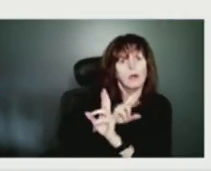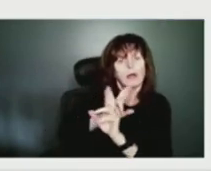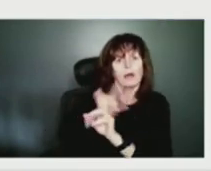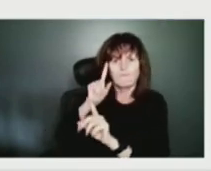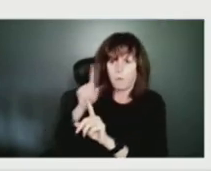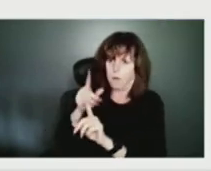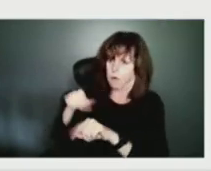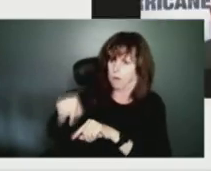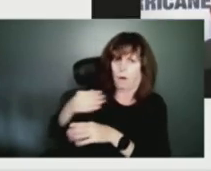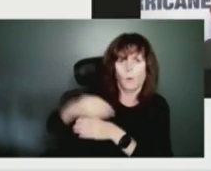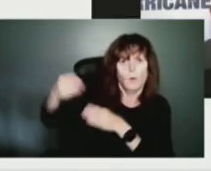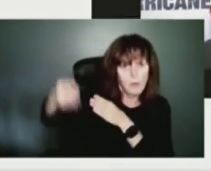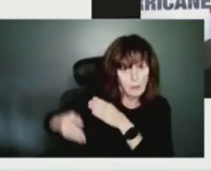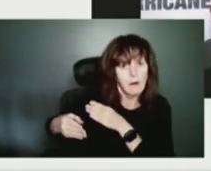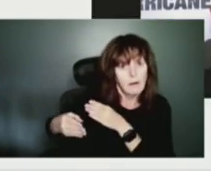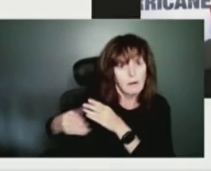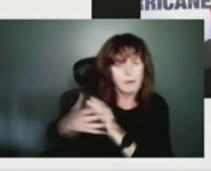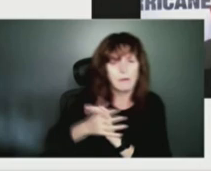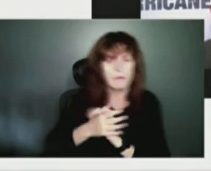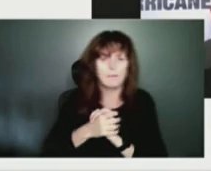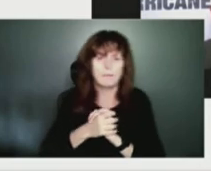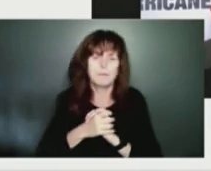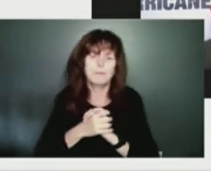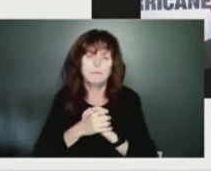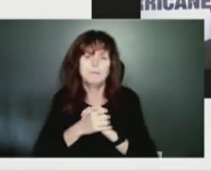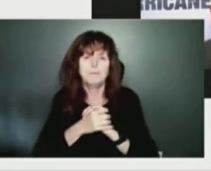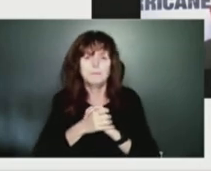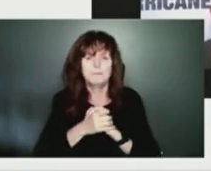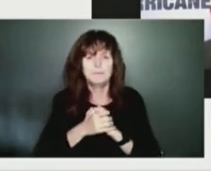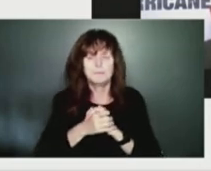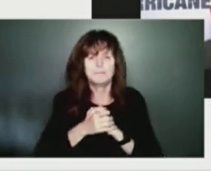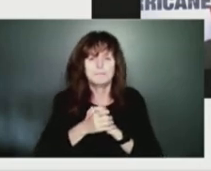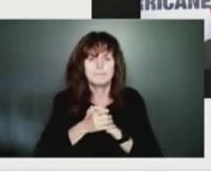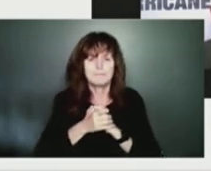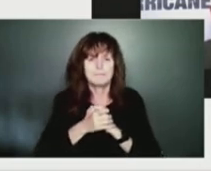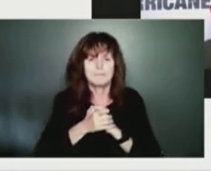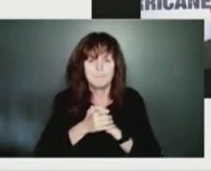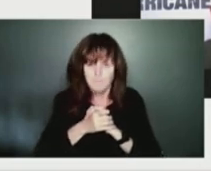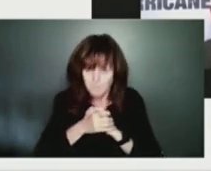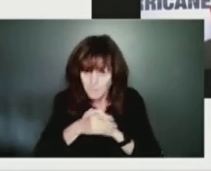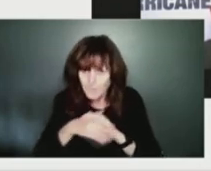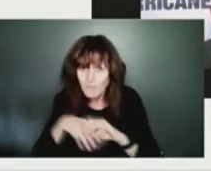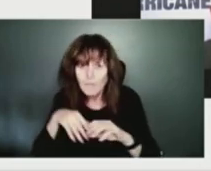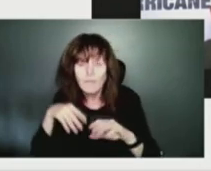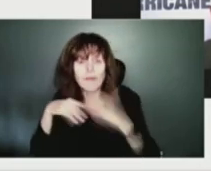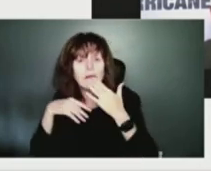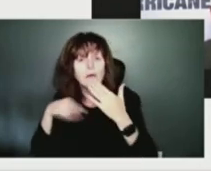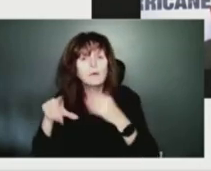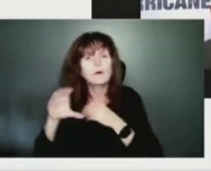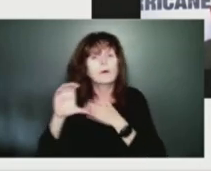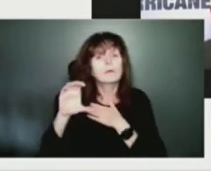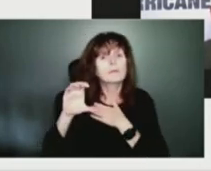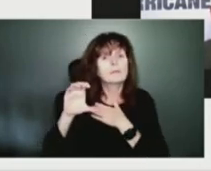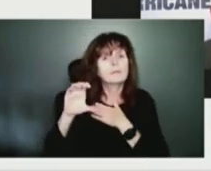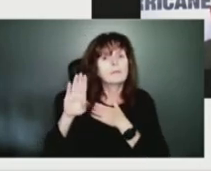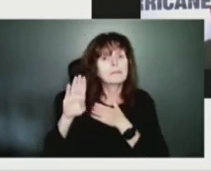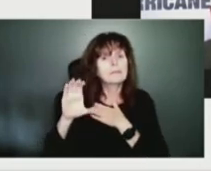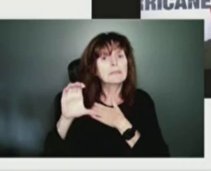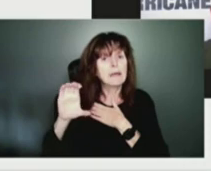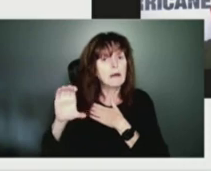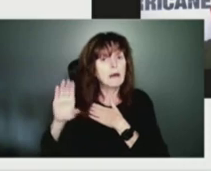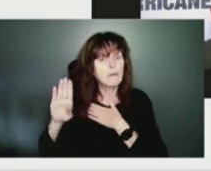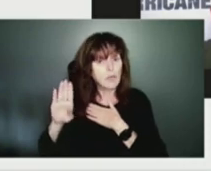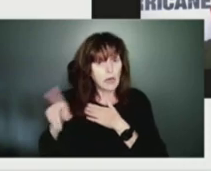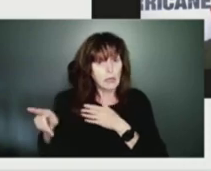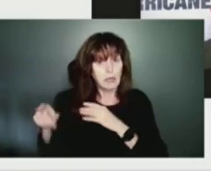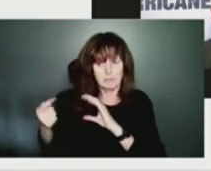Thank you very much. We do have a question from Erin Potty with CBC Cape Breton. She sent her question in to me, so I'll ask it on her